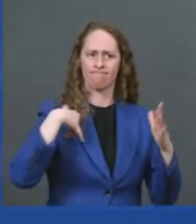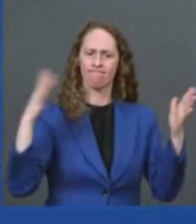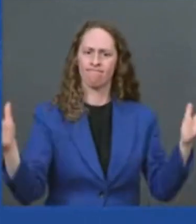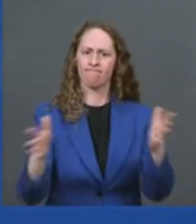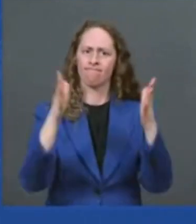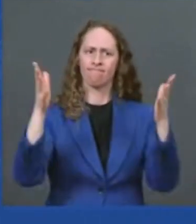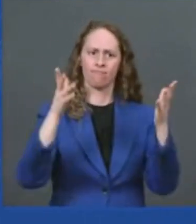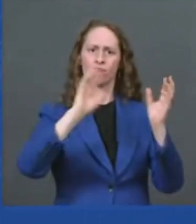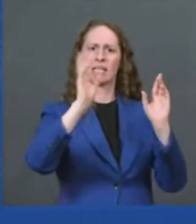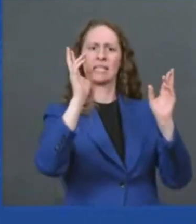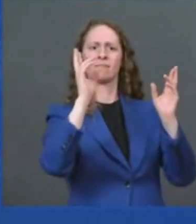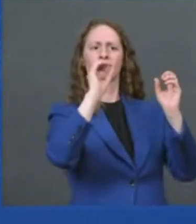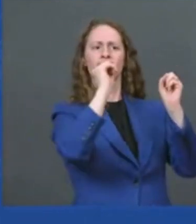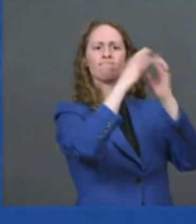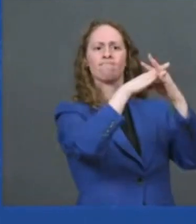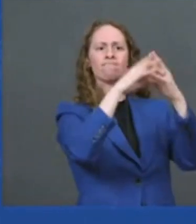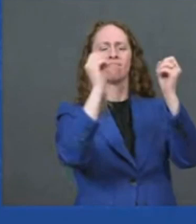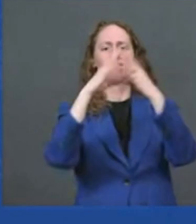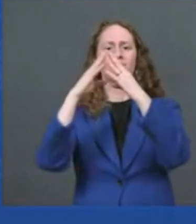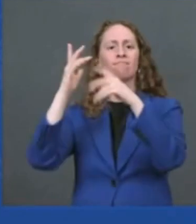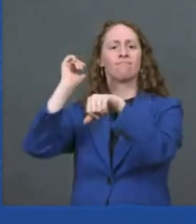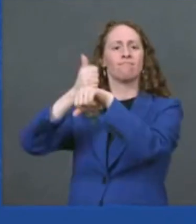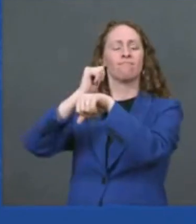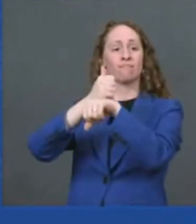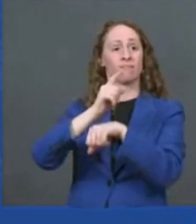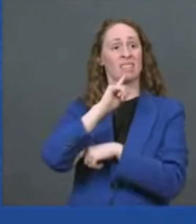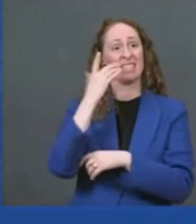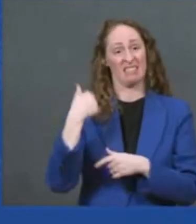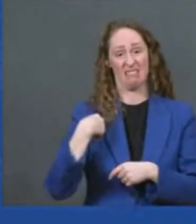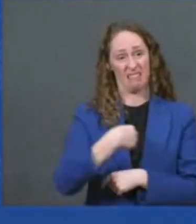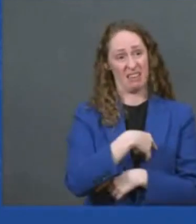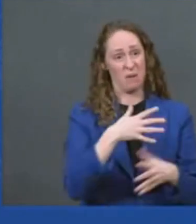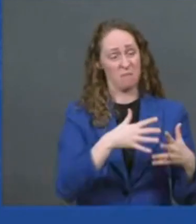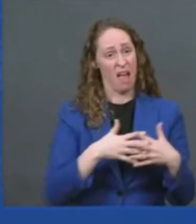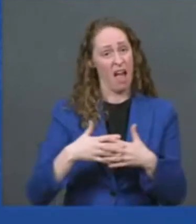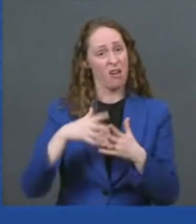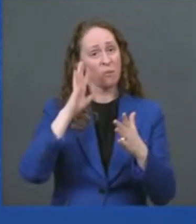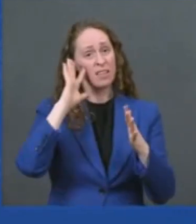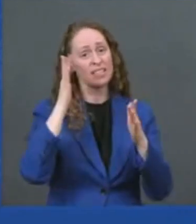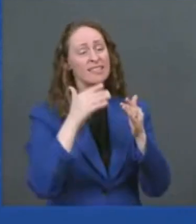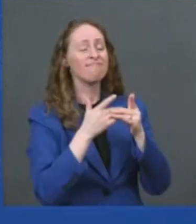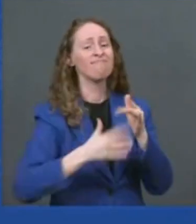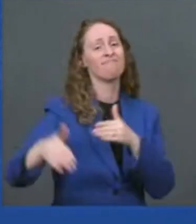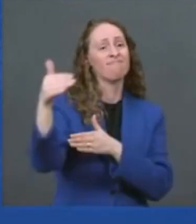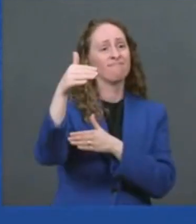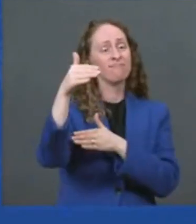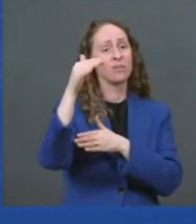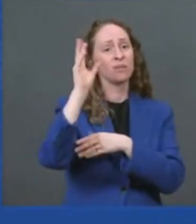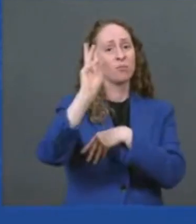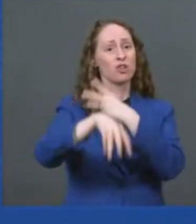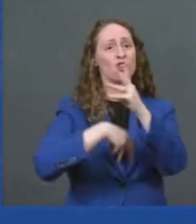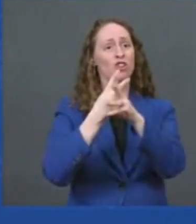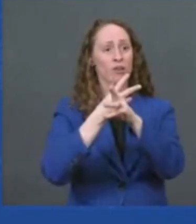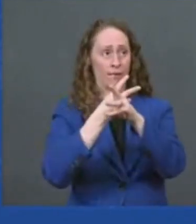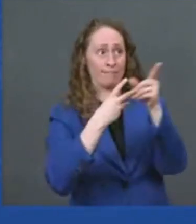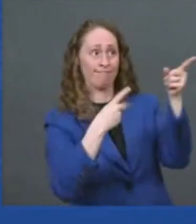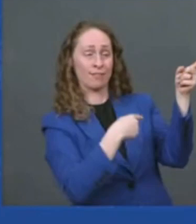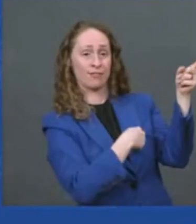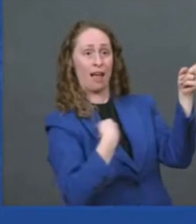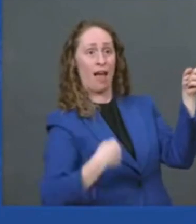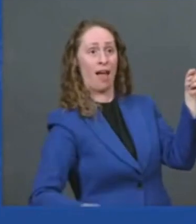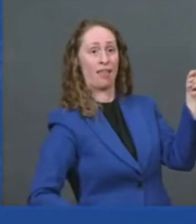vehicles china has been the leading that race up to now but this is about to change because america is building